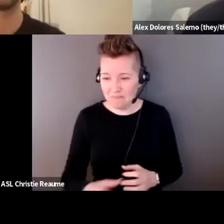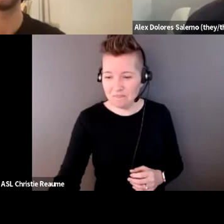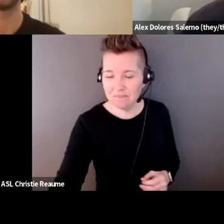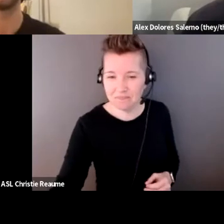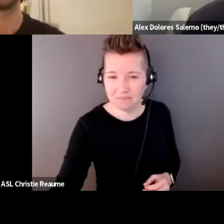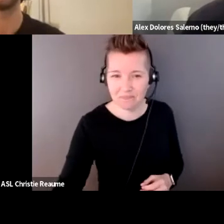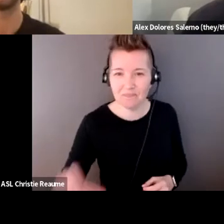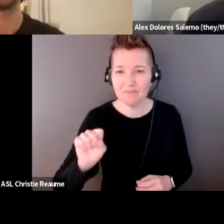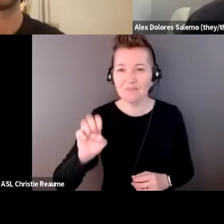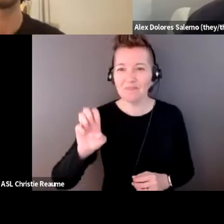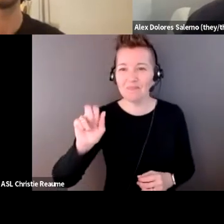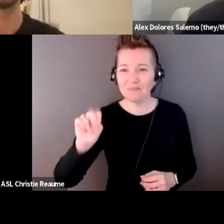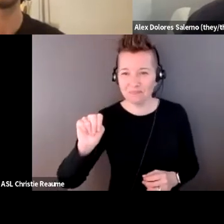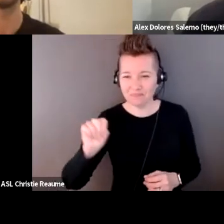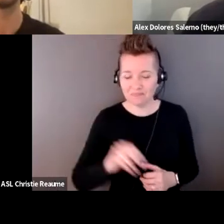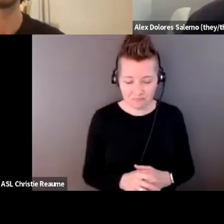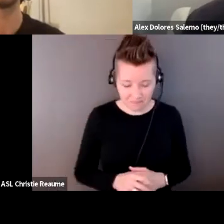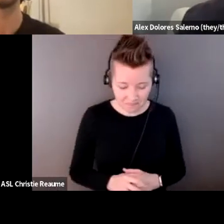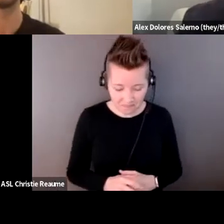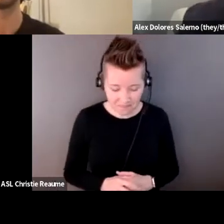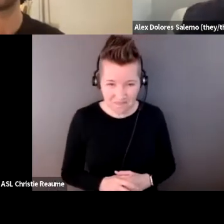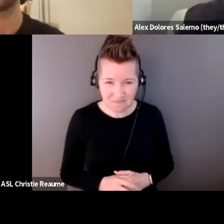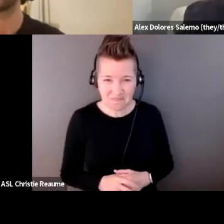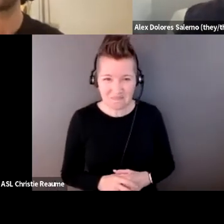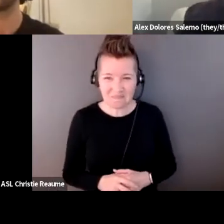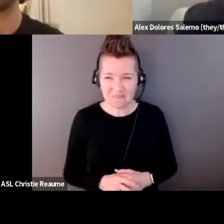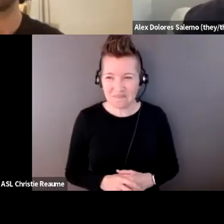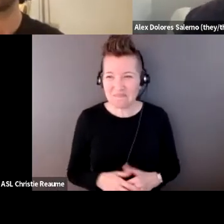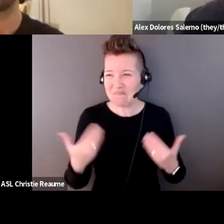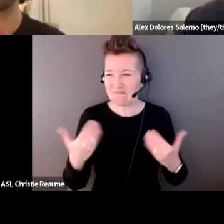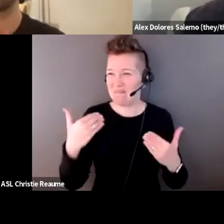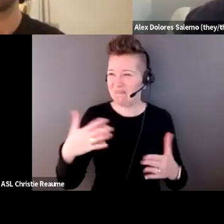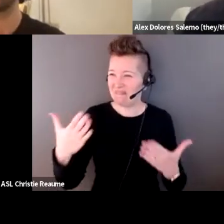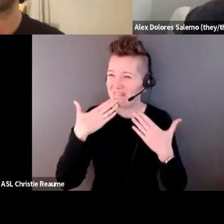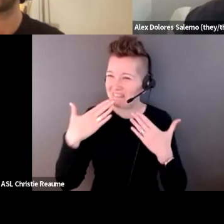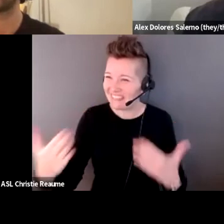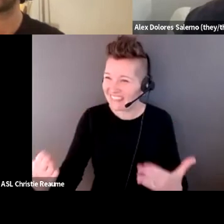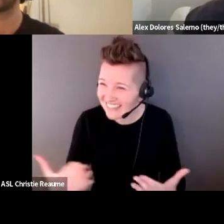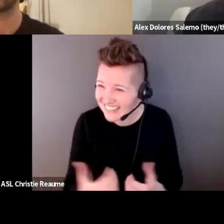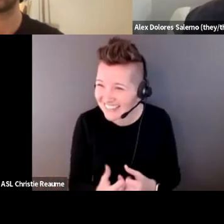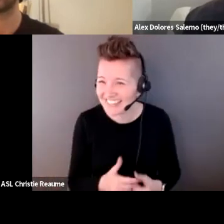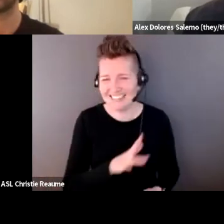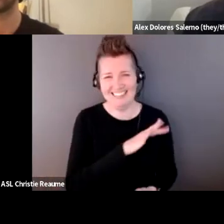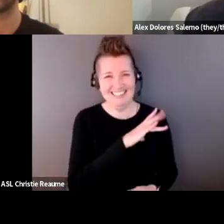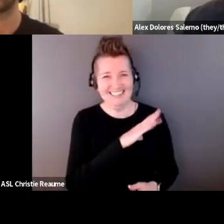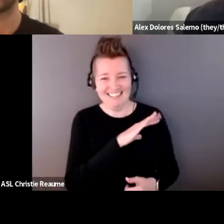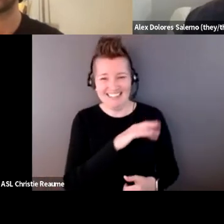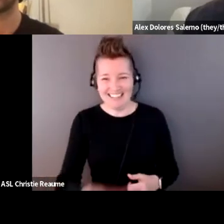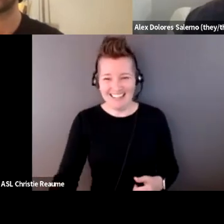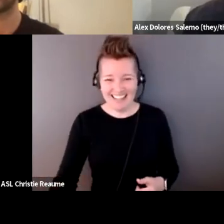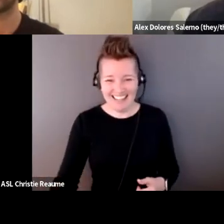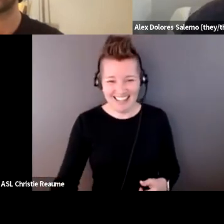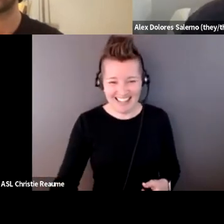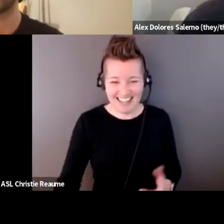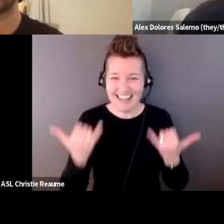Thank you, Haley. Oh, this was such an incredible opportunity to just get to learn a bit more about everyone's works.